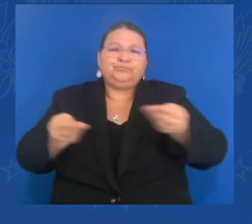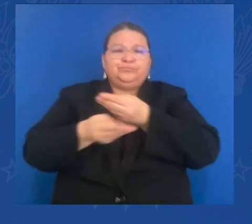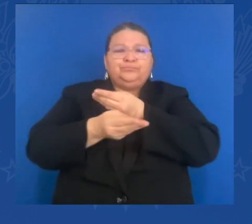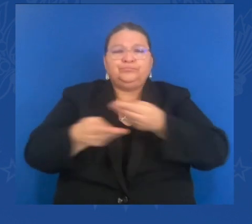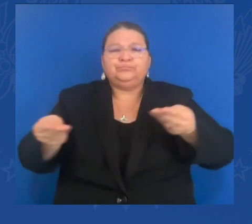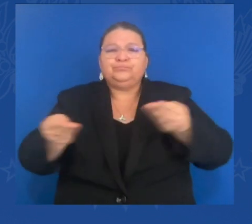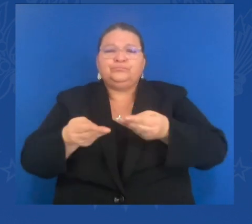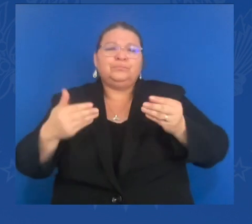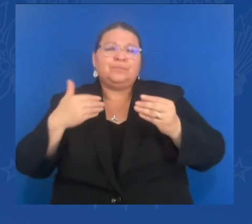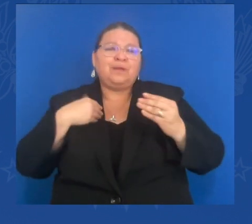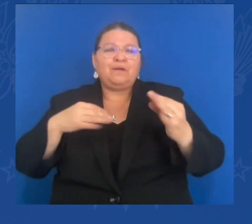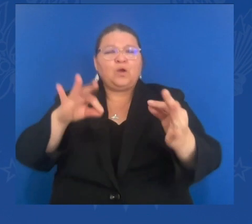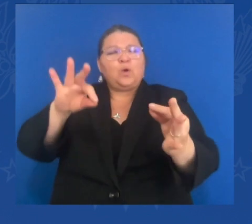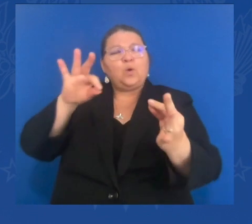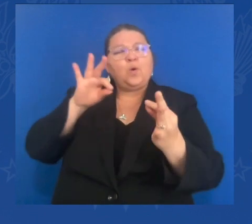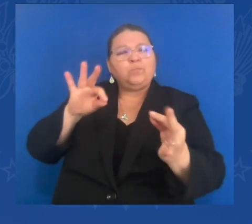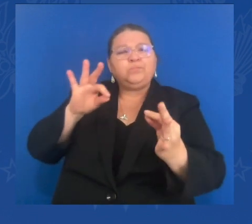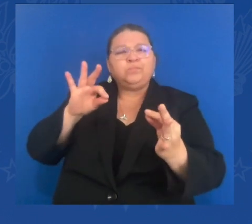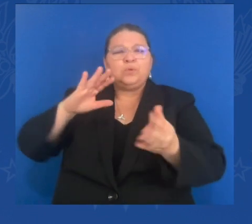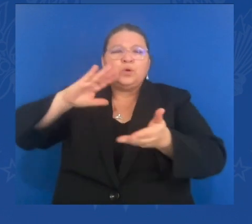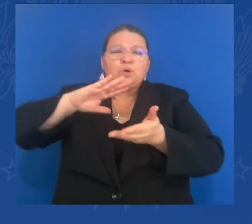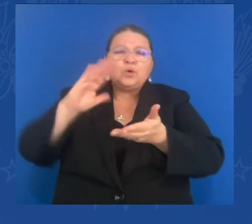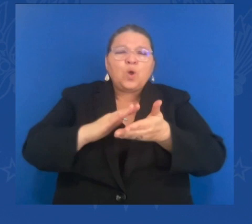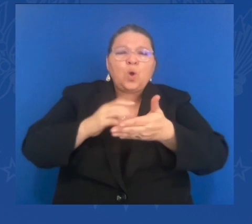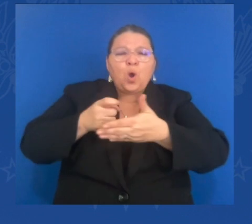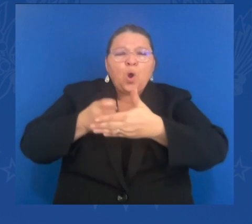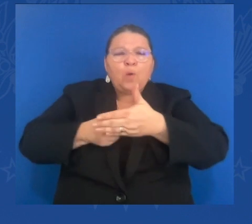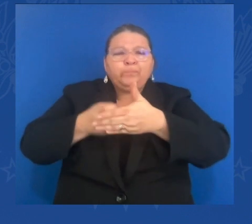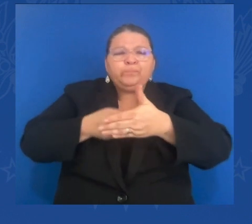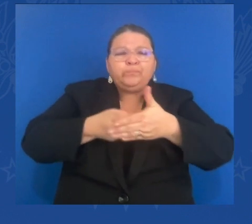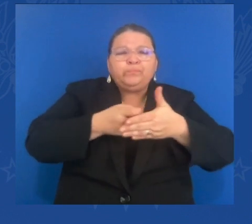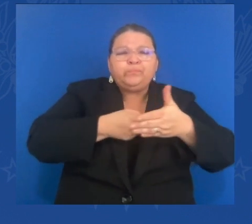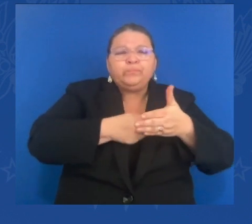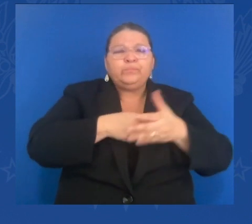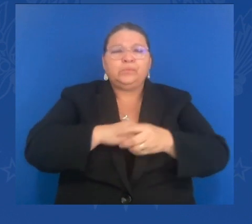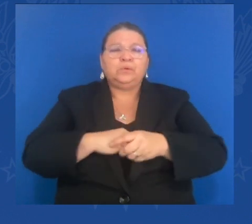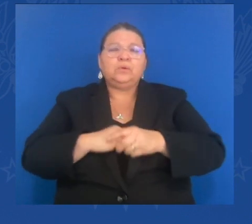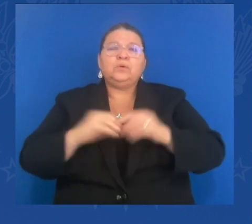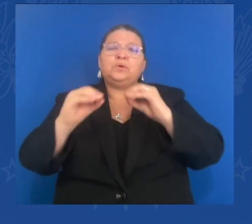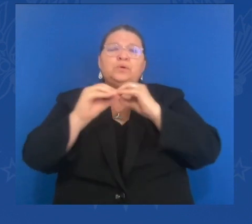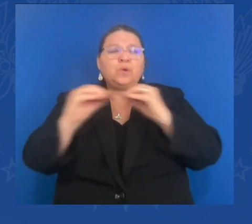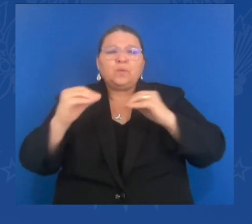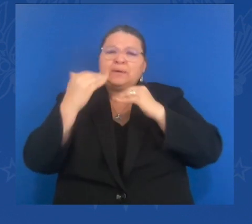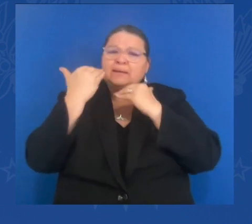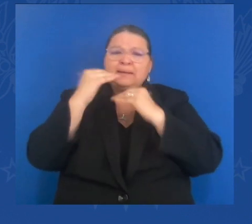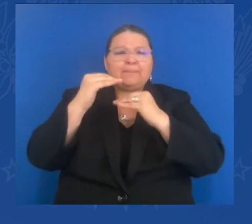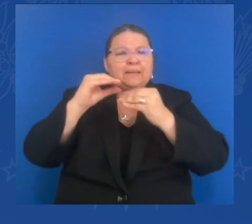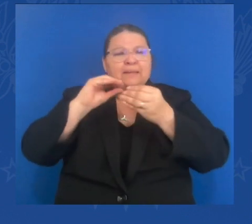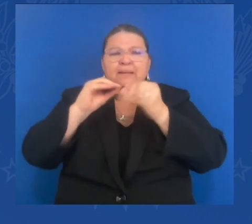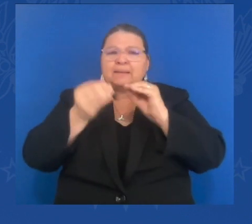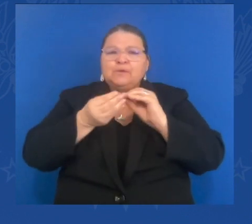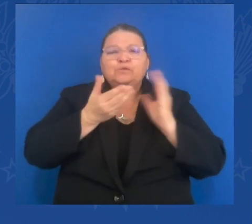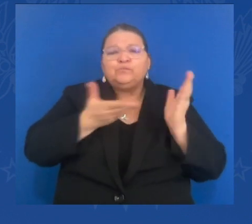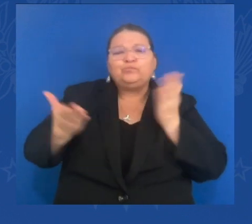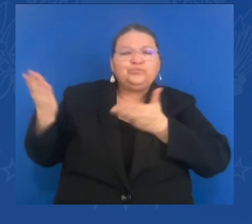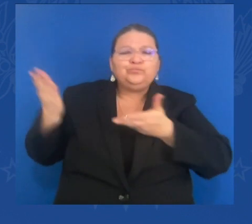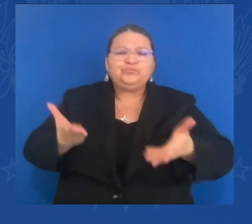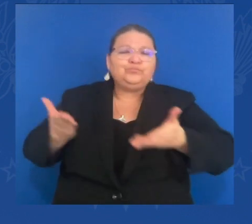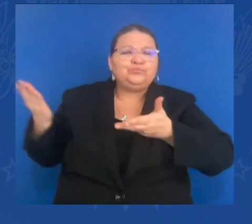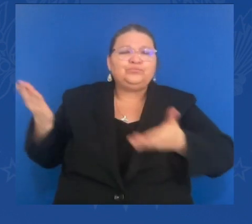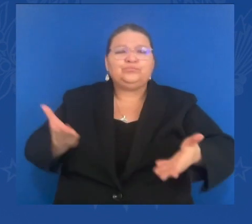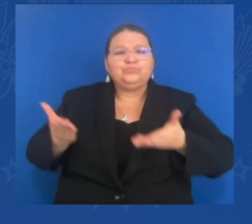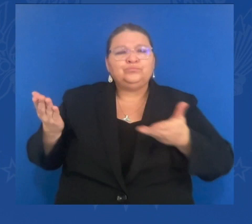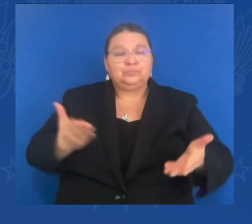of trade, and the highest possible imports allowed. In the United States, we call this Permanent Normal Trade Relations,